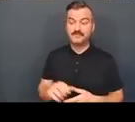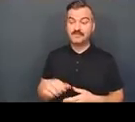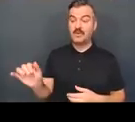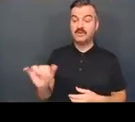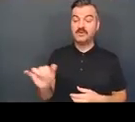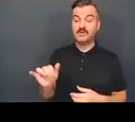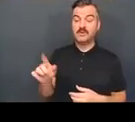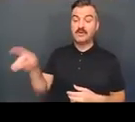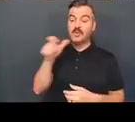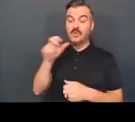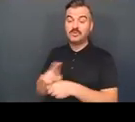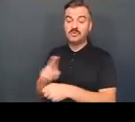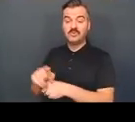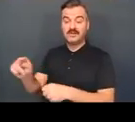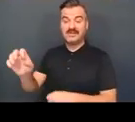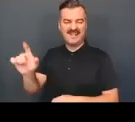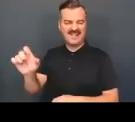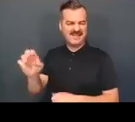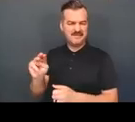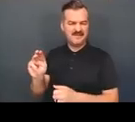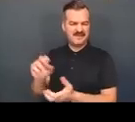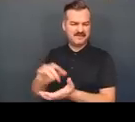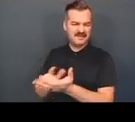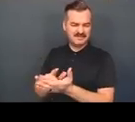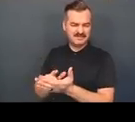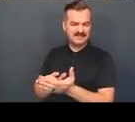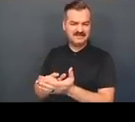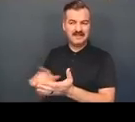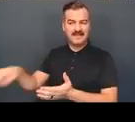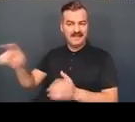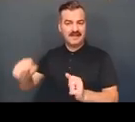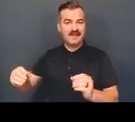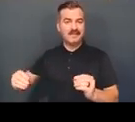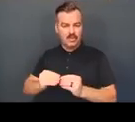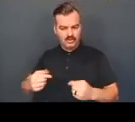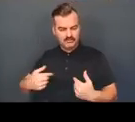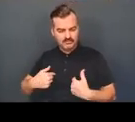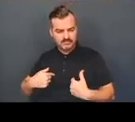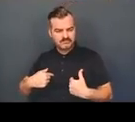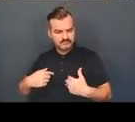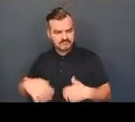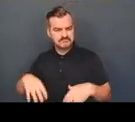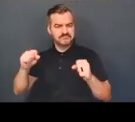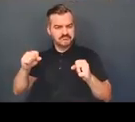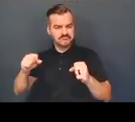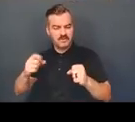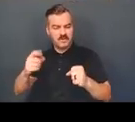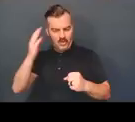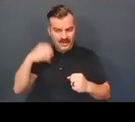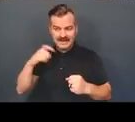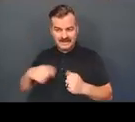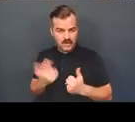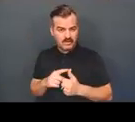users include an increased sense of confidence and knowledge of their own needs, as well as a greater sense of participation and